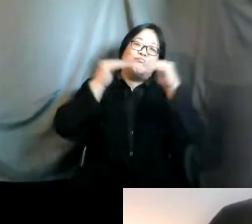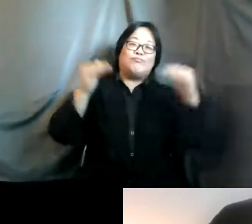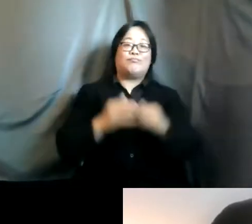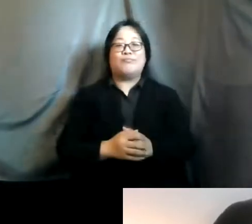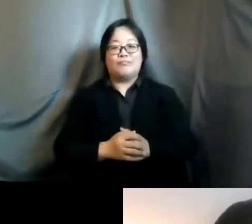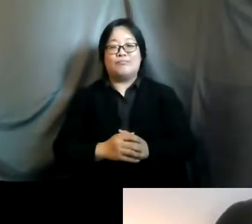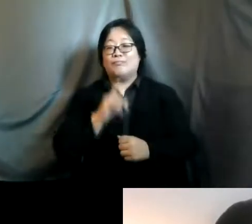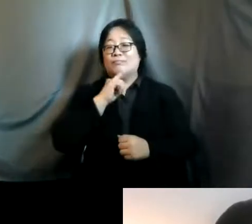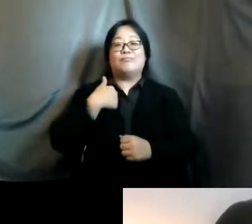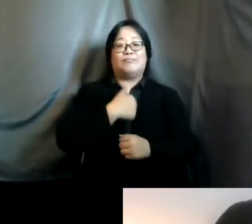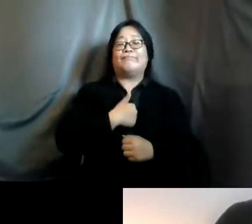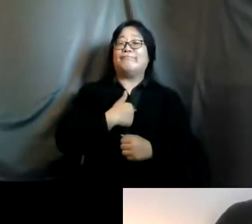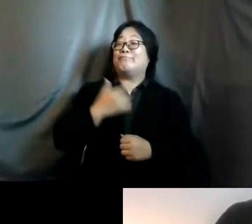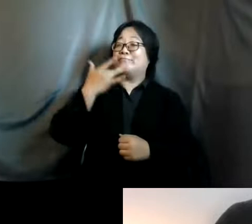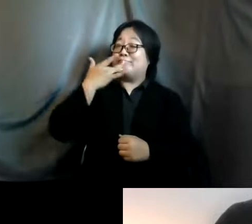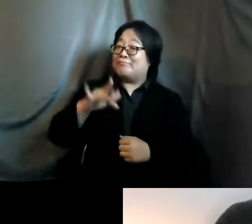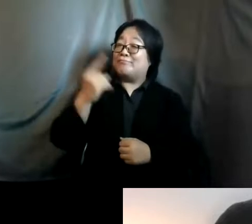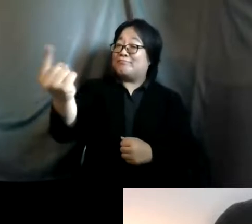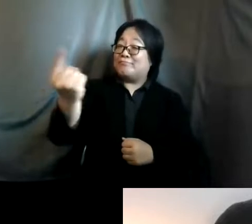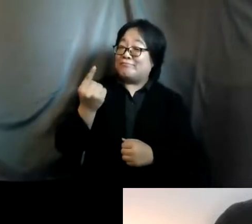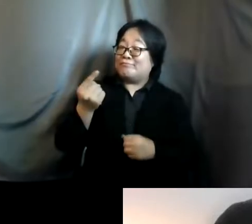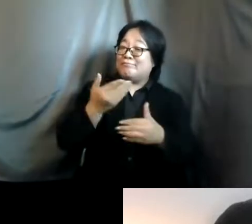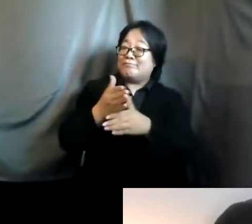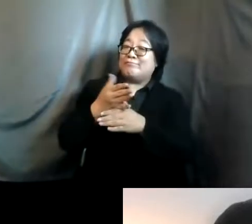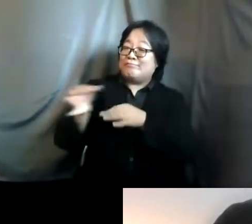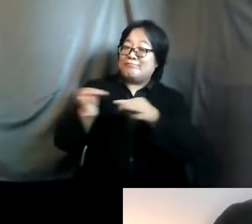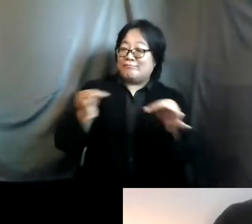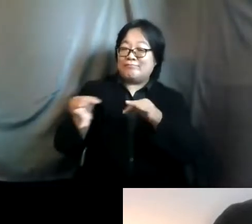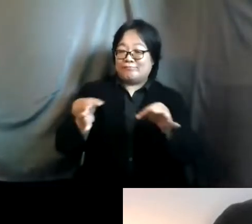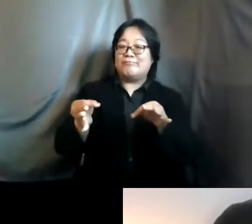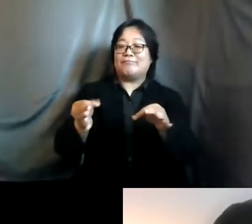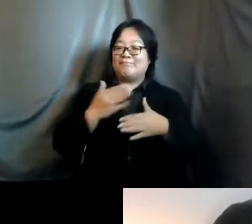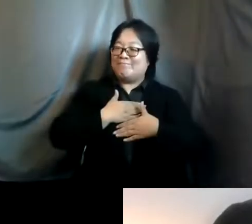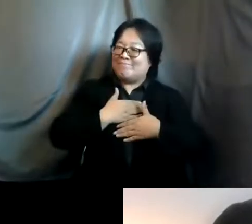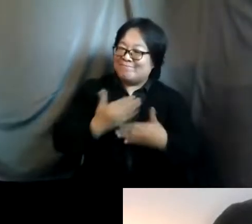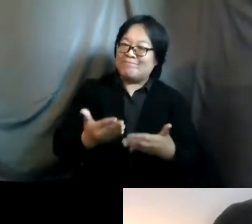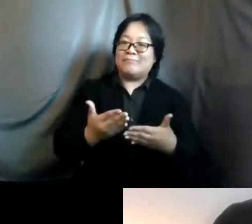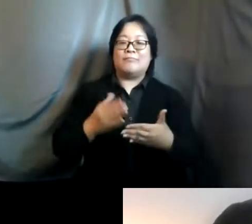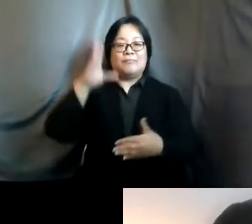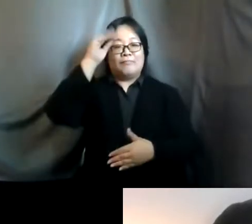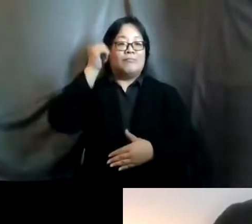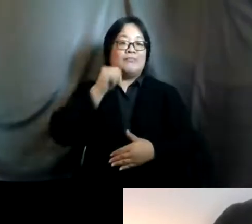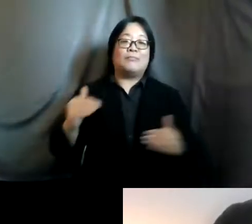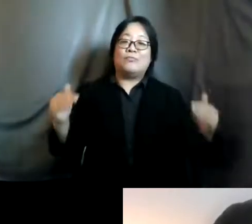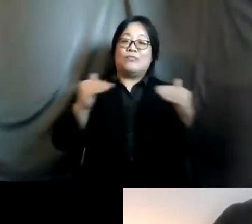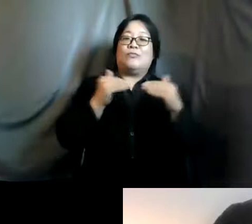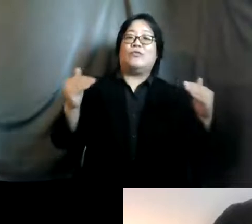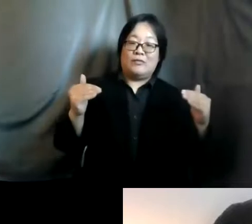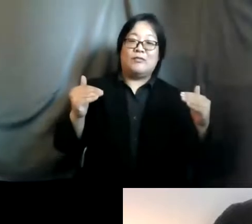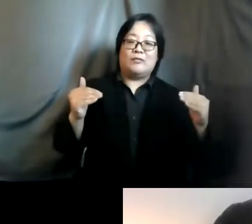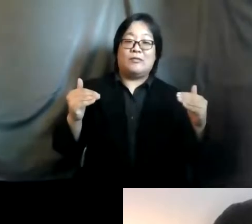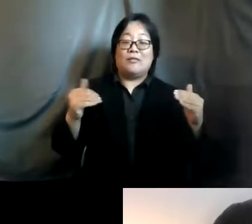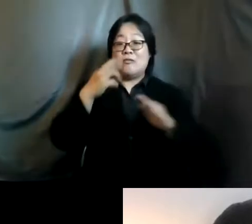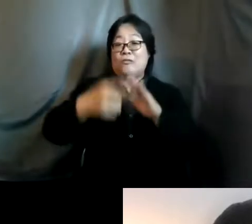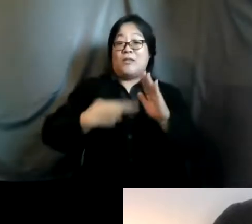so fortunate to glean your insights on making and keeping commitments to gender equality particularly the role played by your